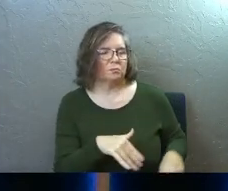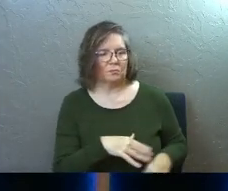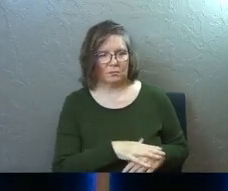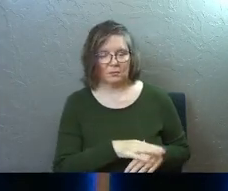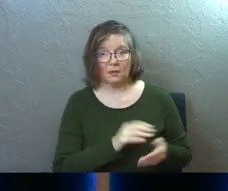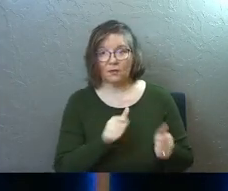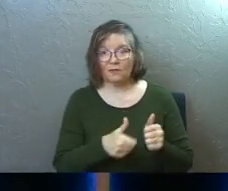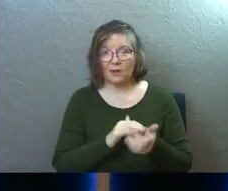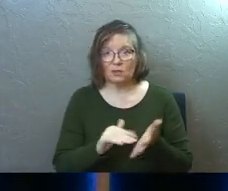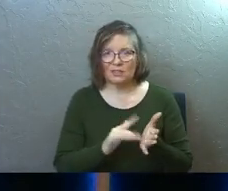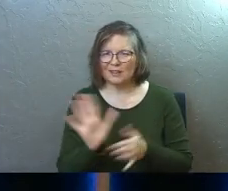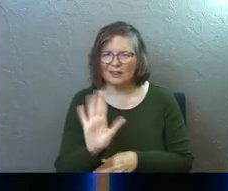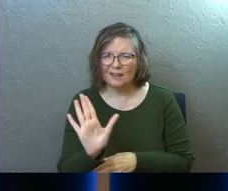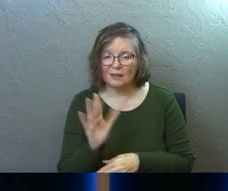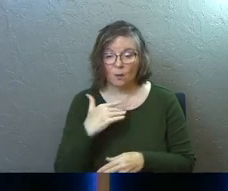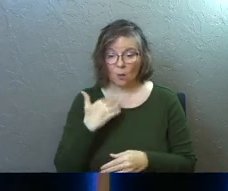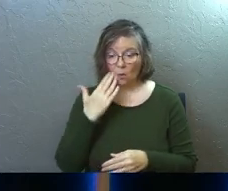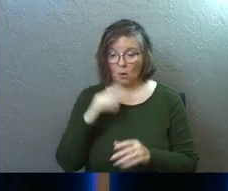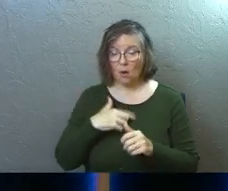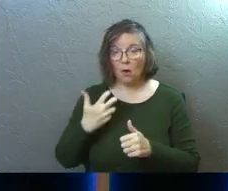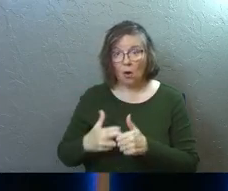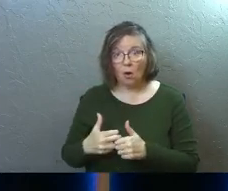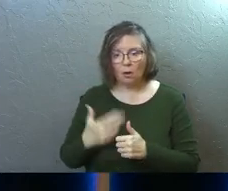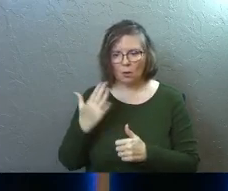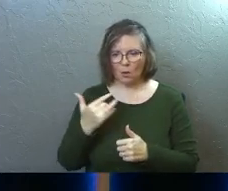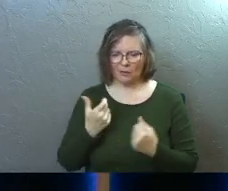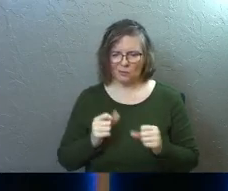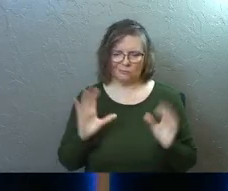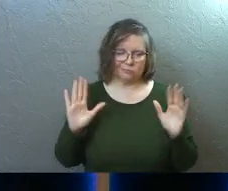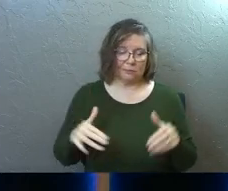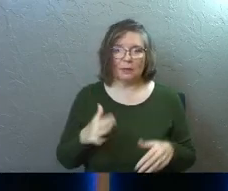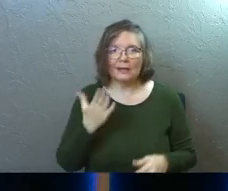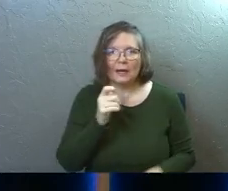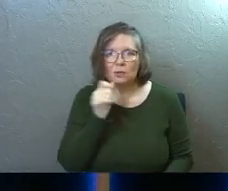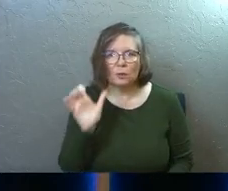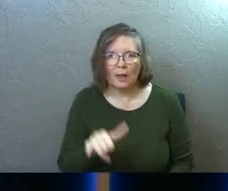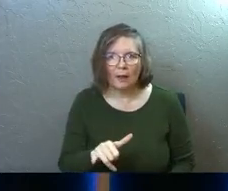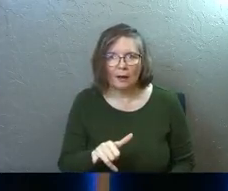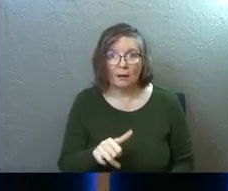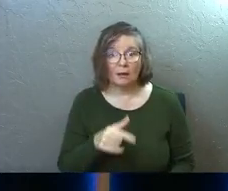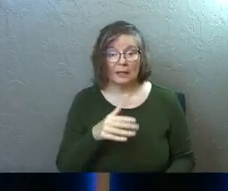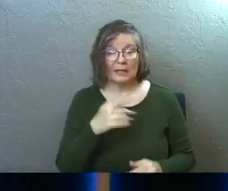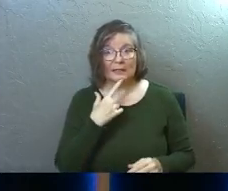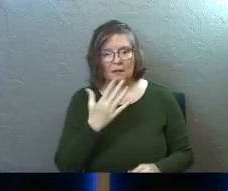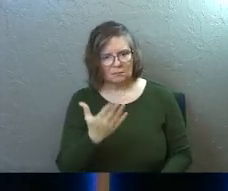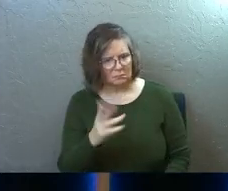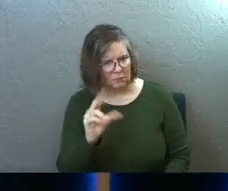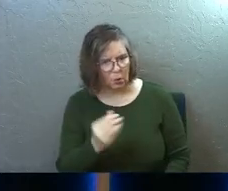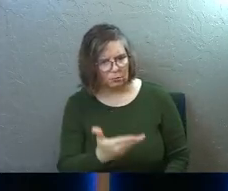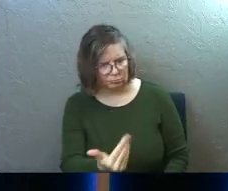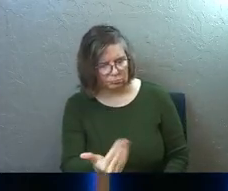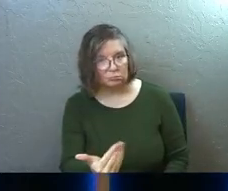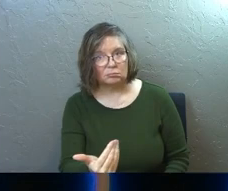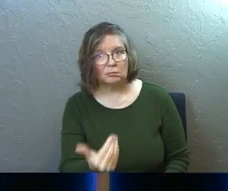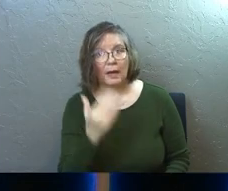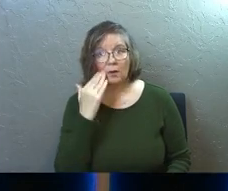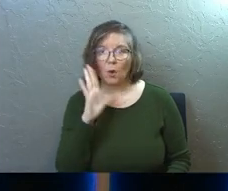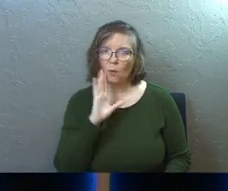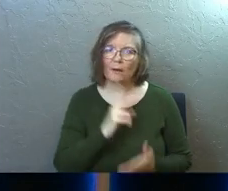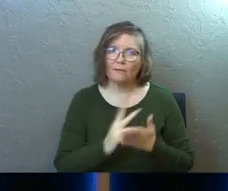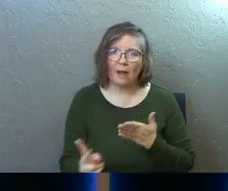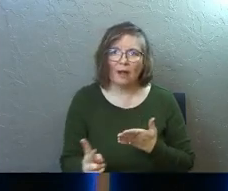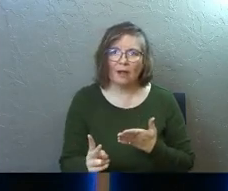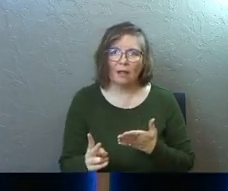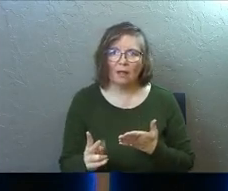from following Jesus and say, we all know how hard this is. Why even try? God doesn't do that. He calls you out instead. And he knows you're going to